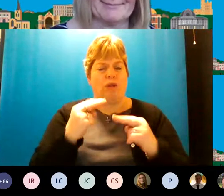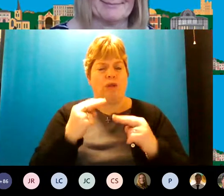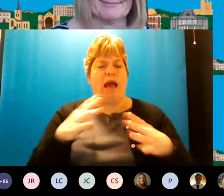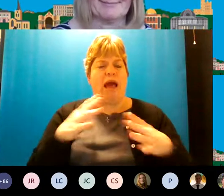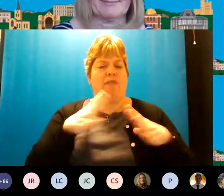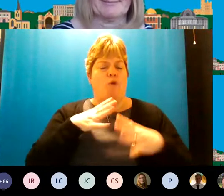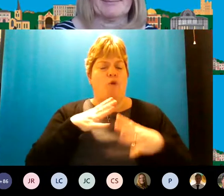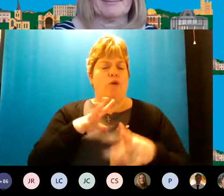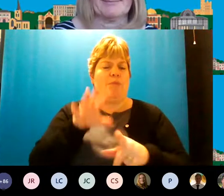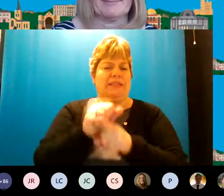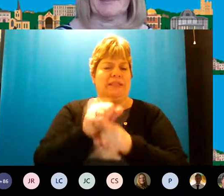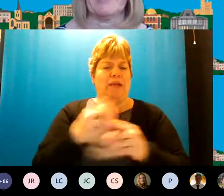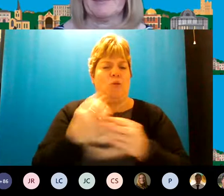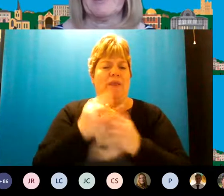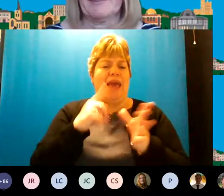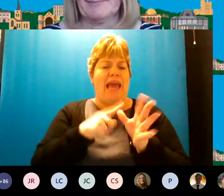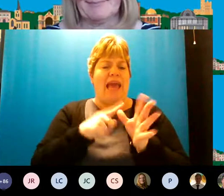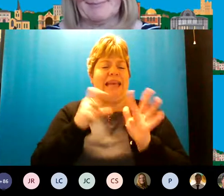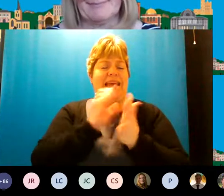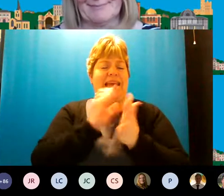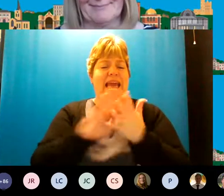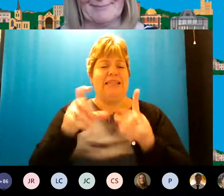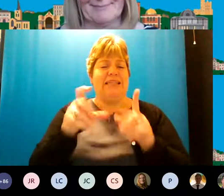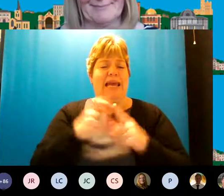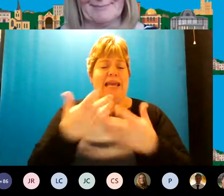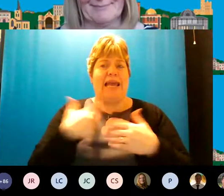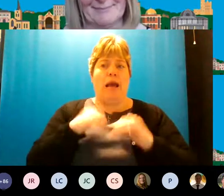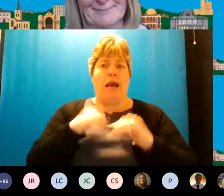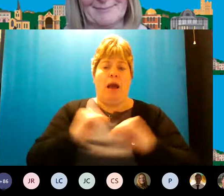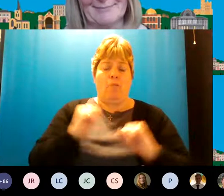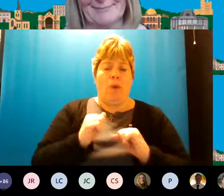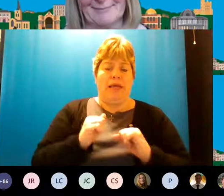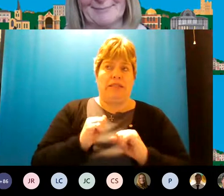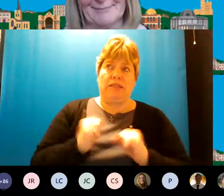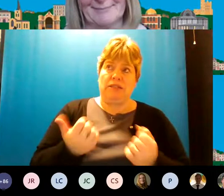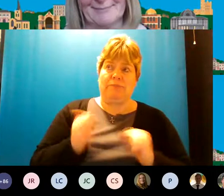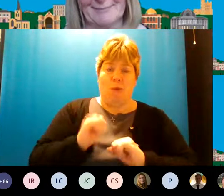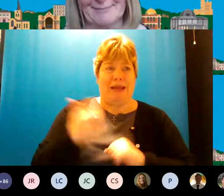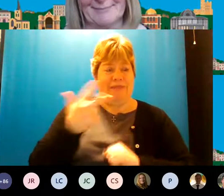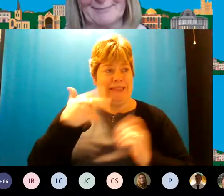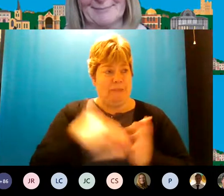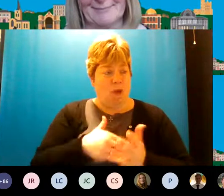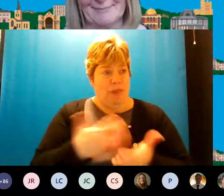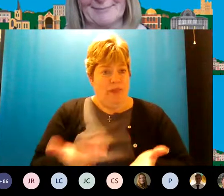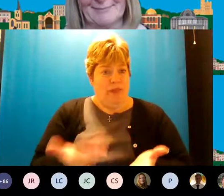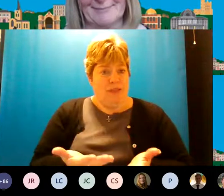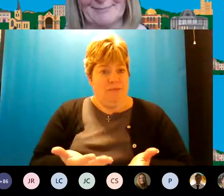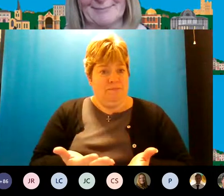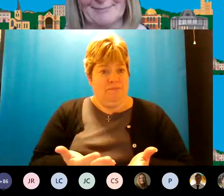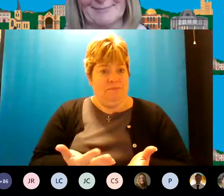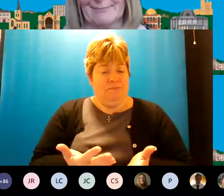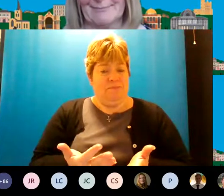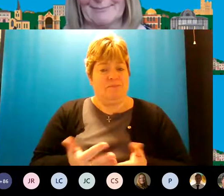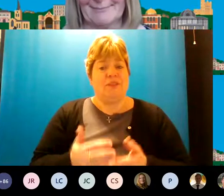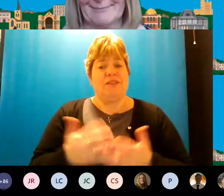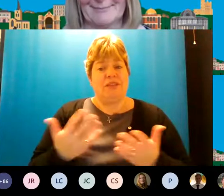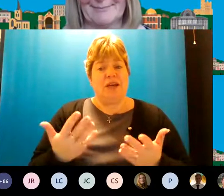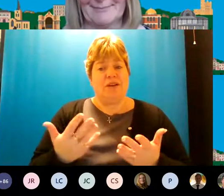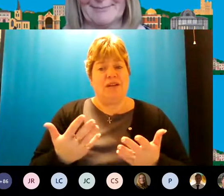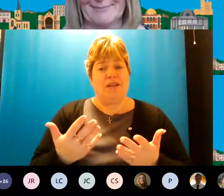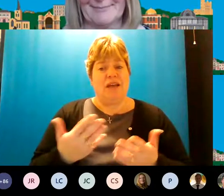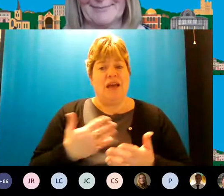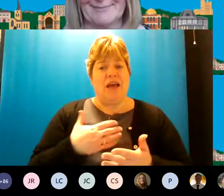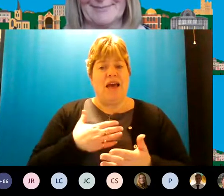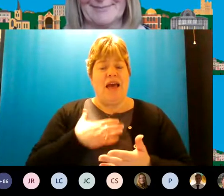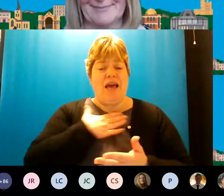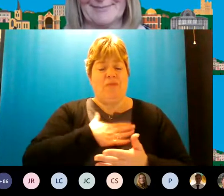been diagnosed with adhd and i'm now waiting for titration i've been waiting 18 months um so you know forgive me